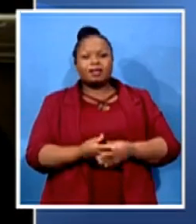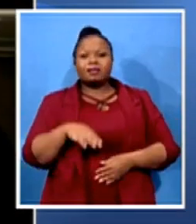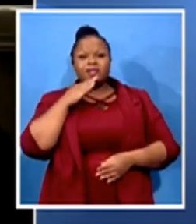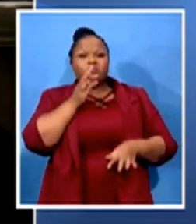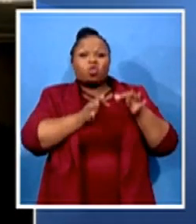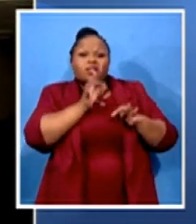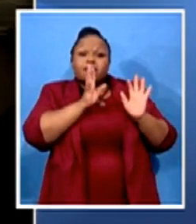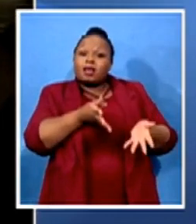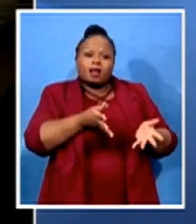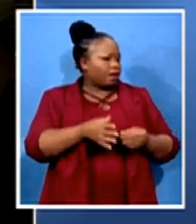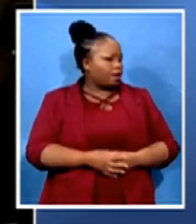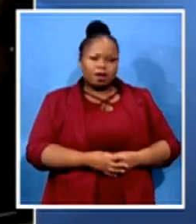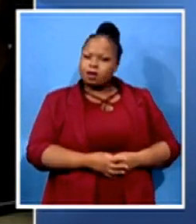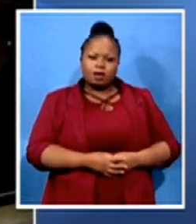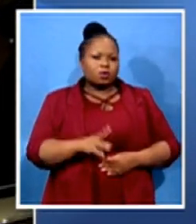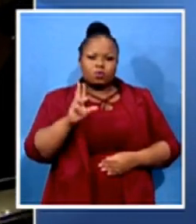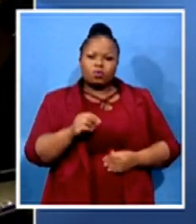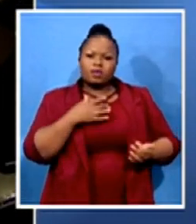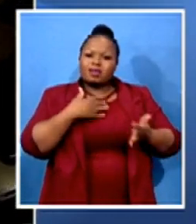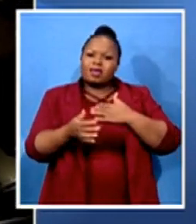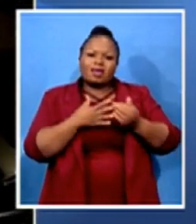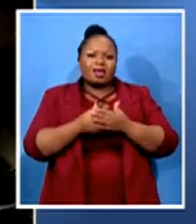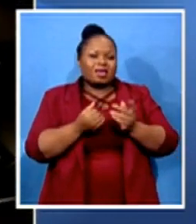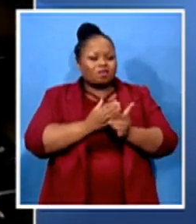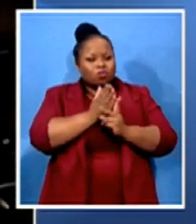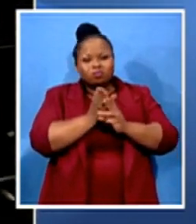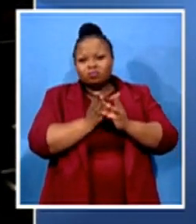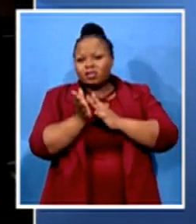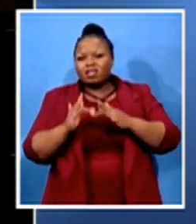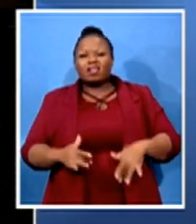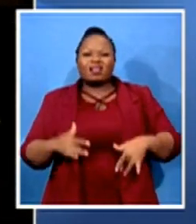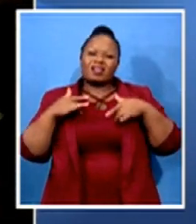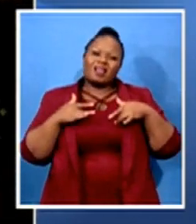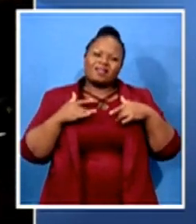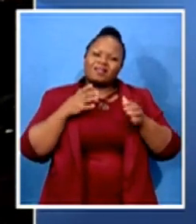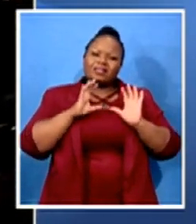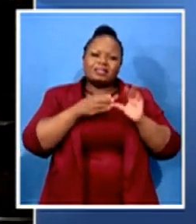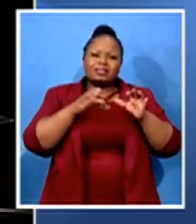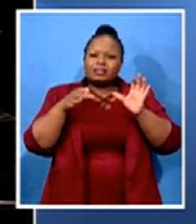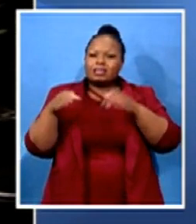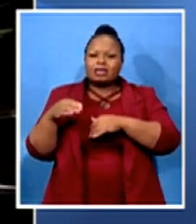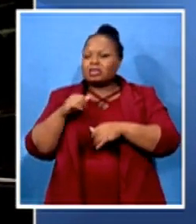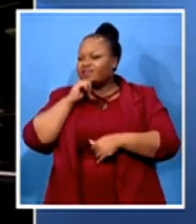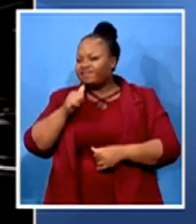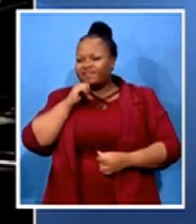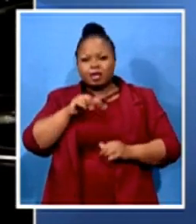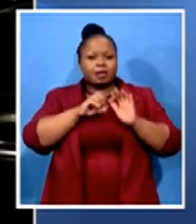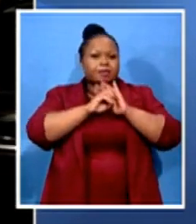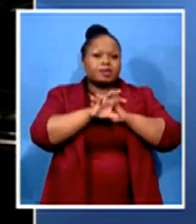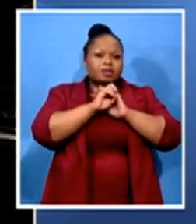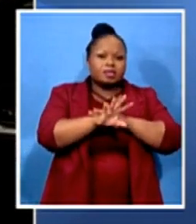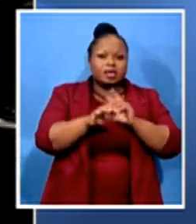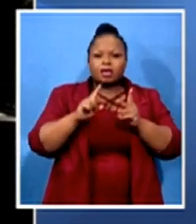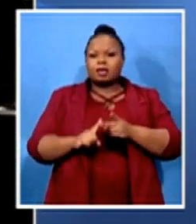all walks of life, in all sectors of life. Media, science, health,